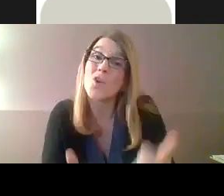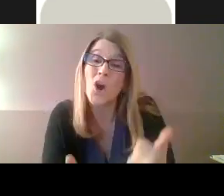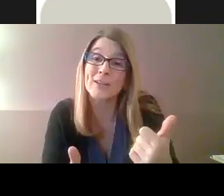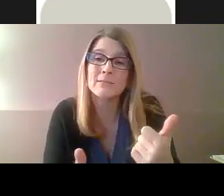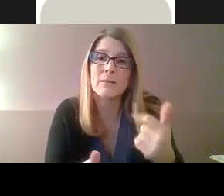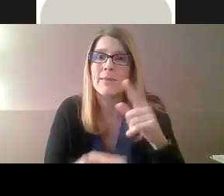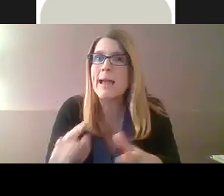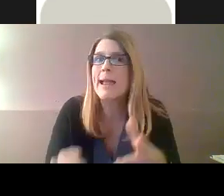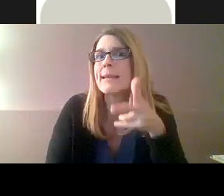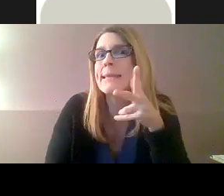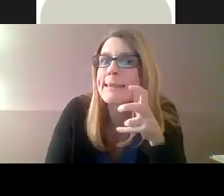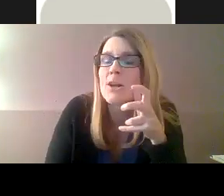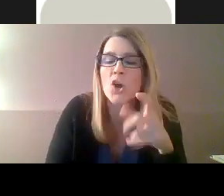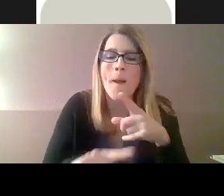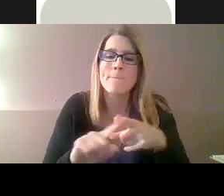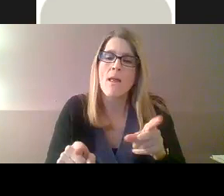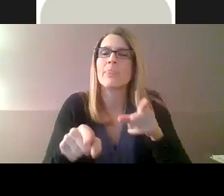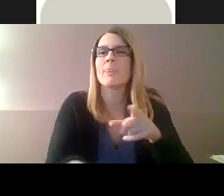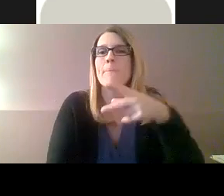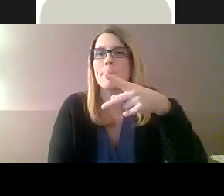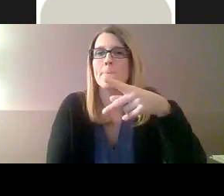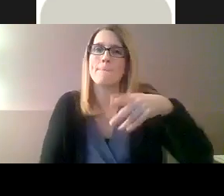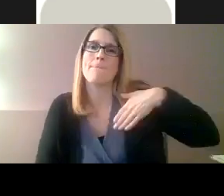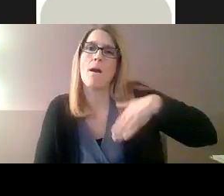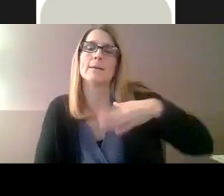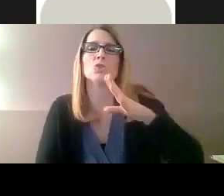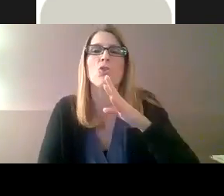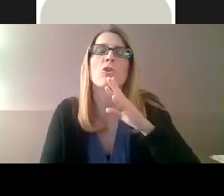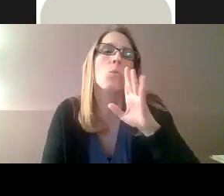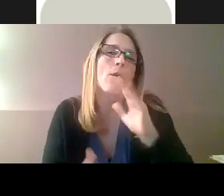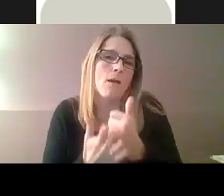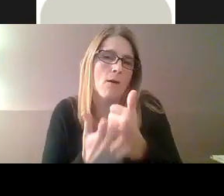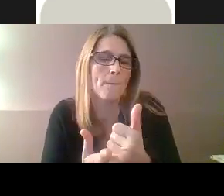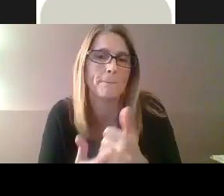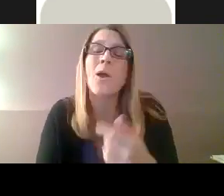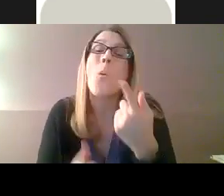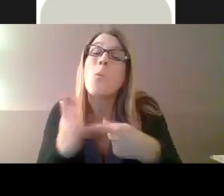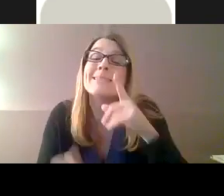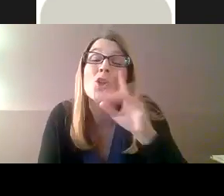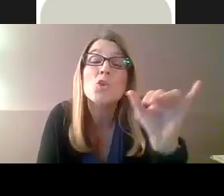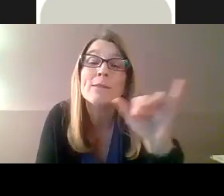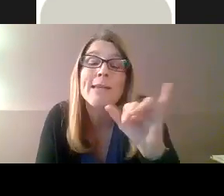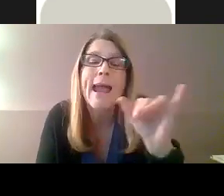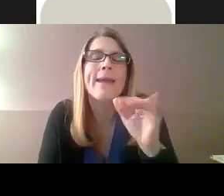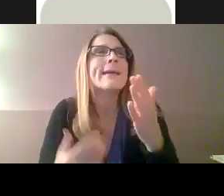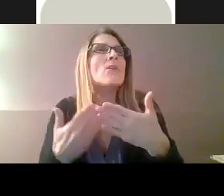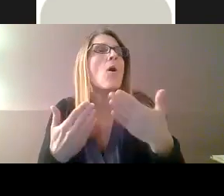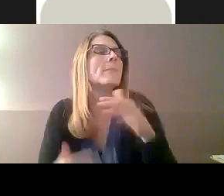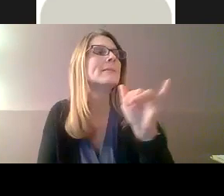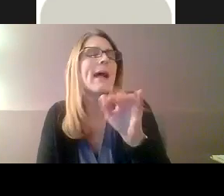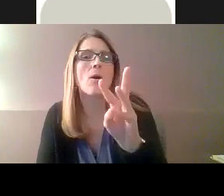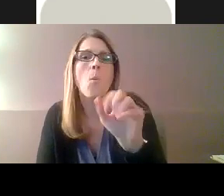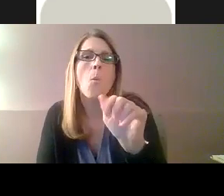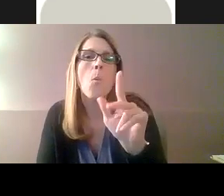that have a hearing loss. The pocket talker definitely will help kind of amplify